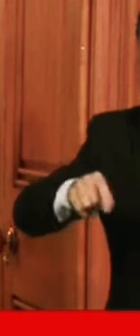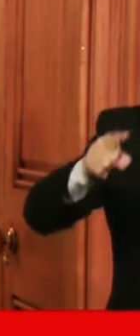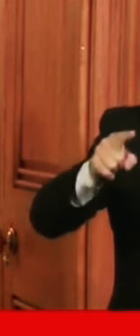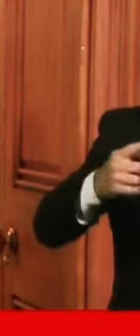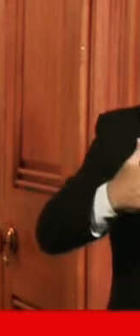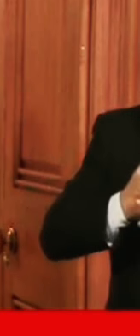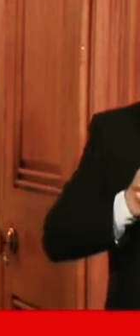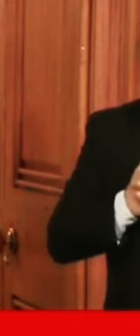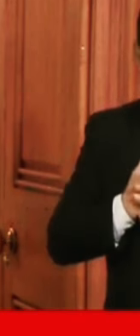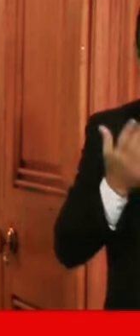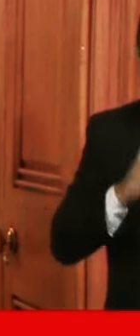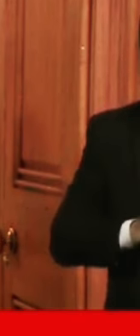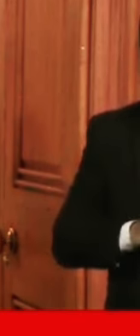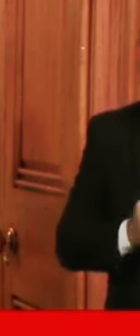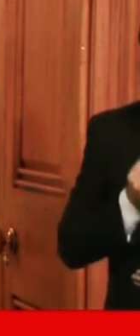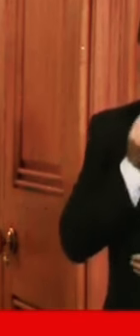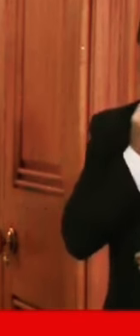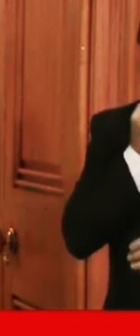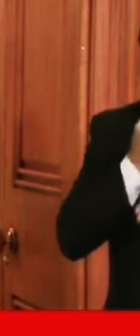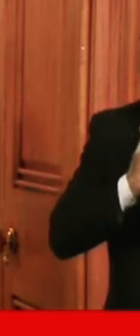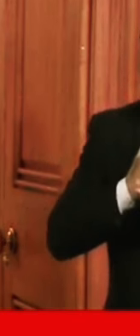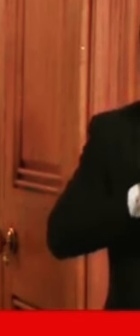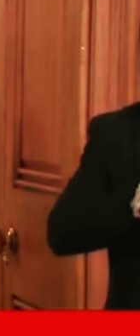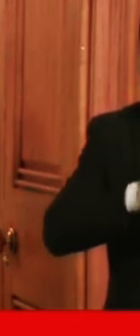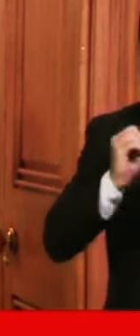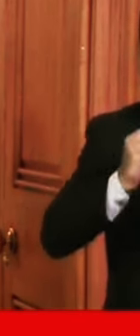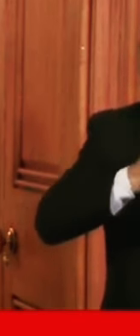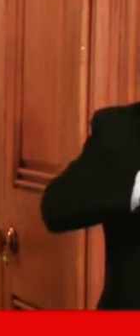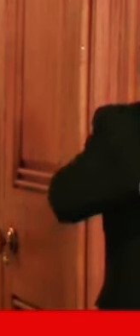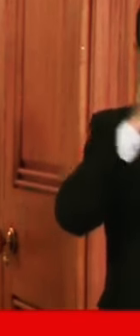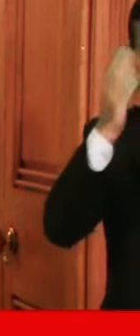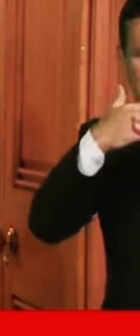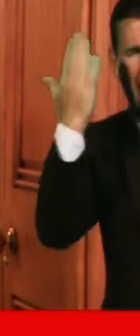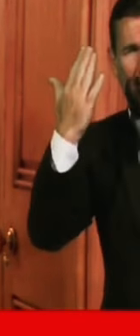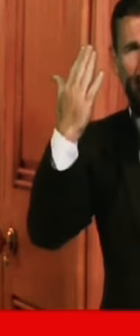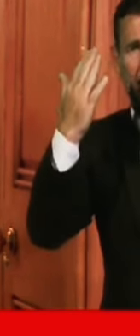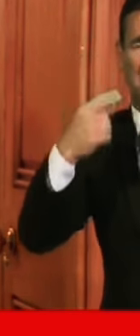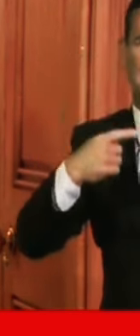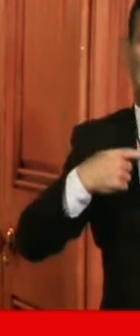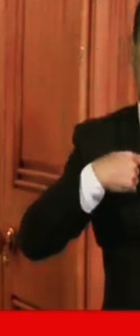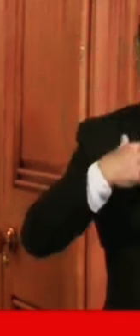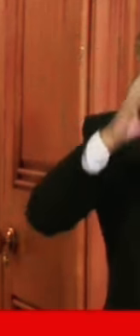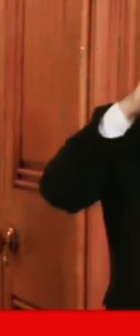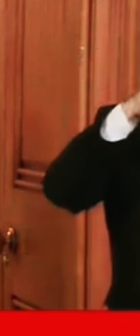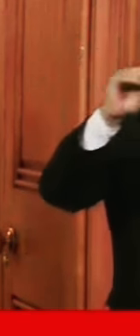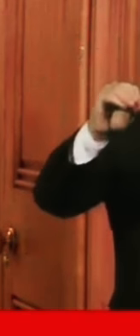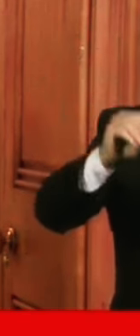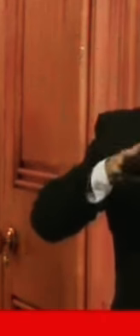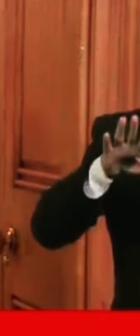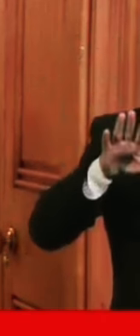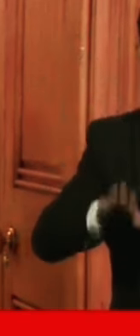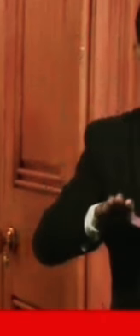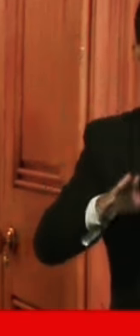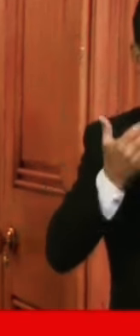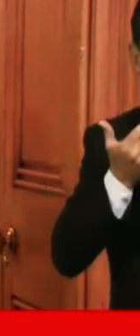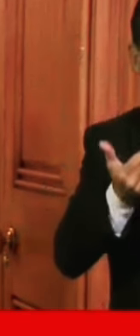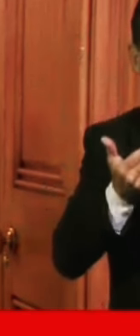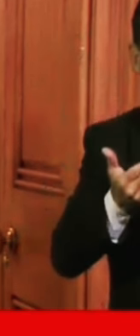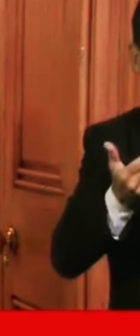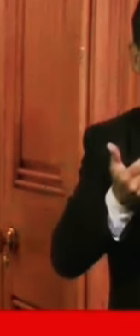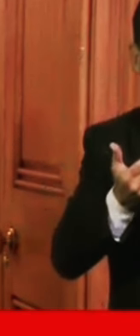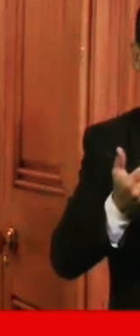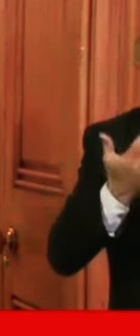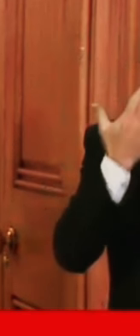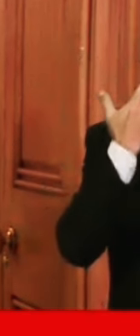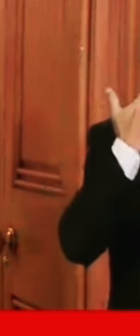do. I want to say to all British Muslims, thank you for staying at home. I know how